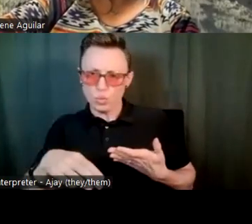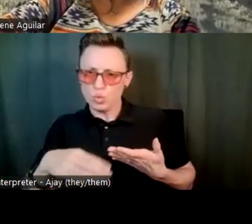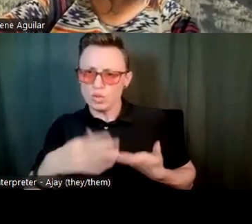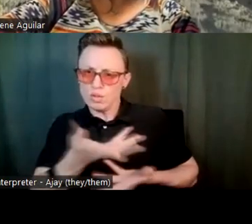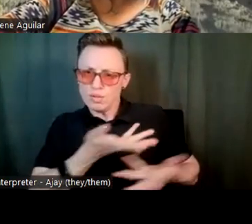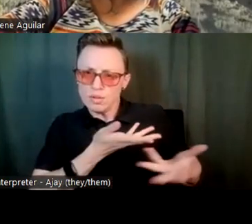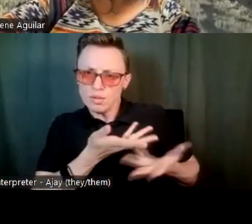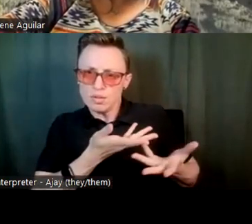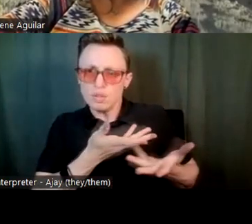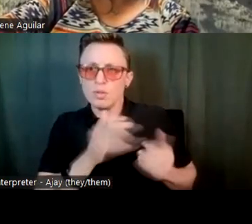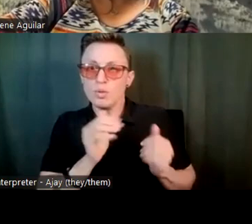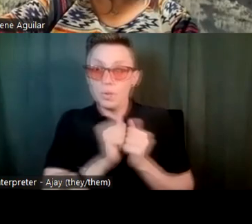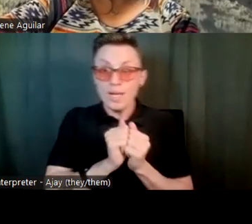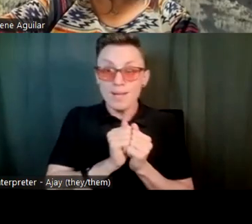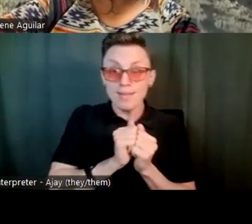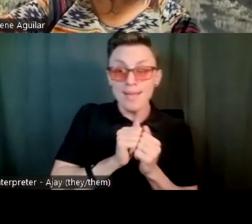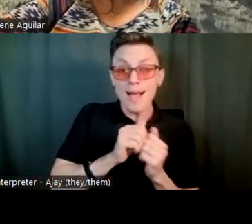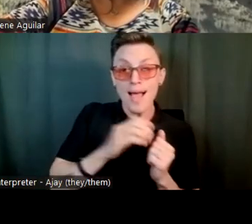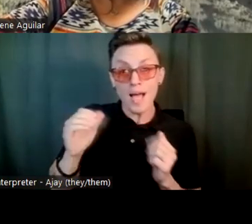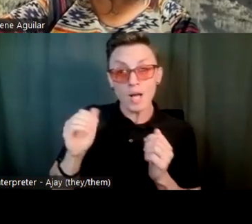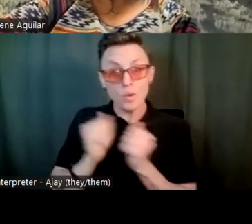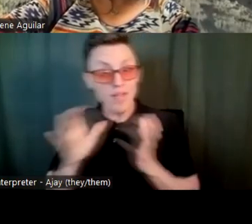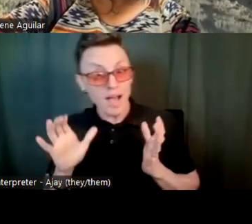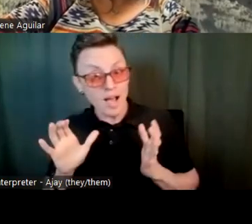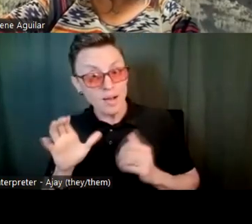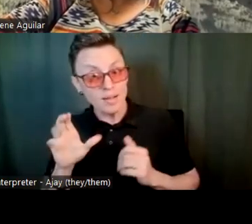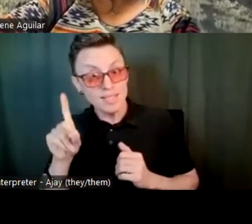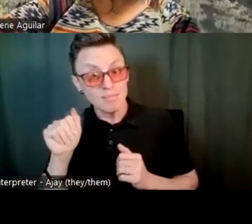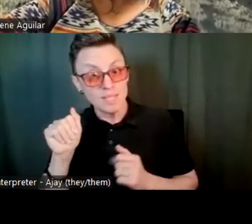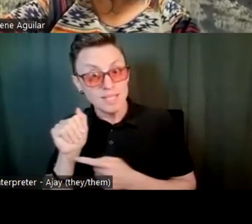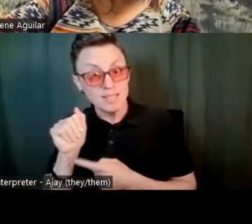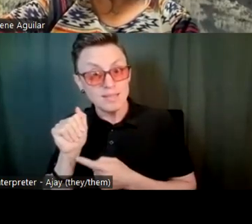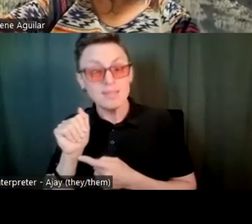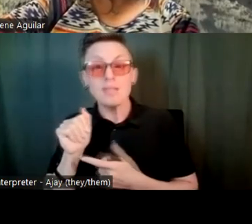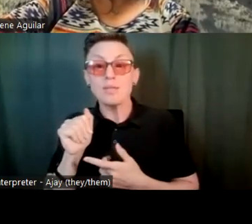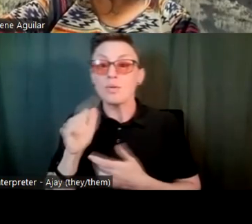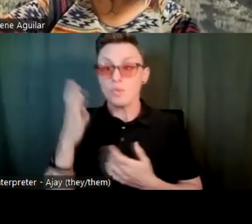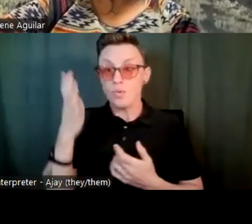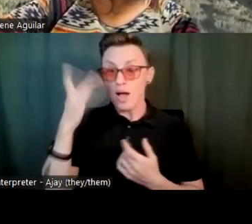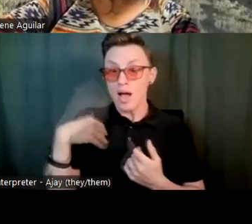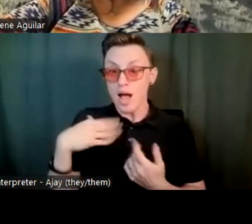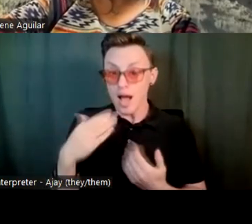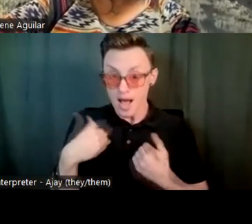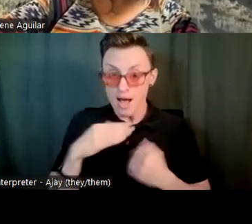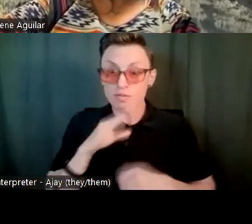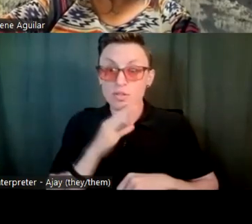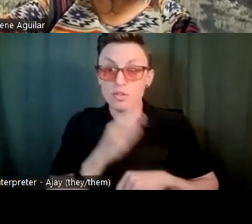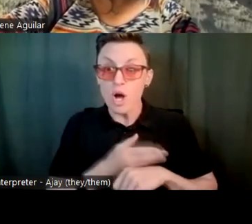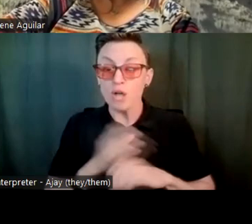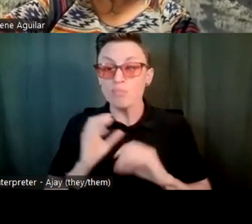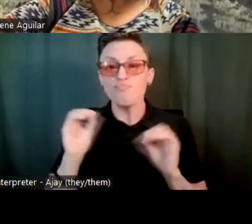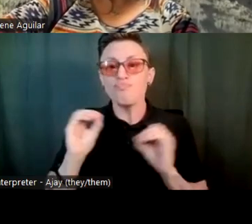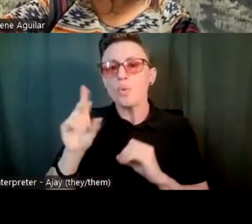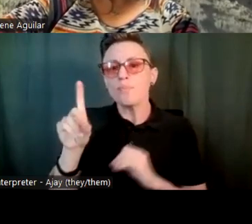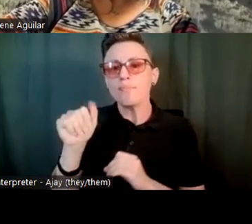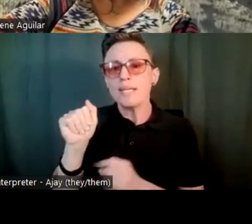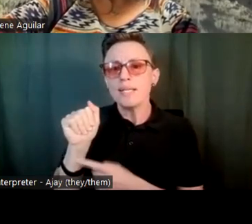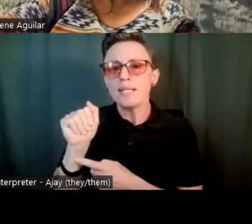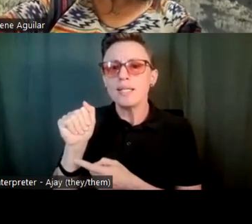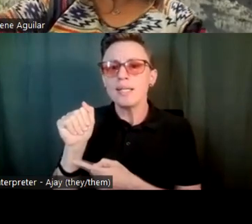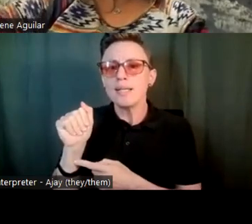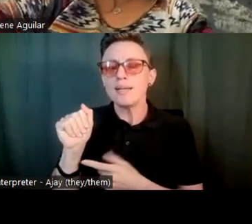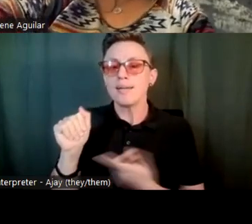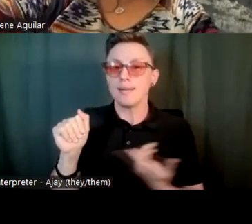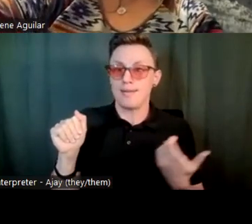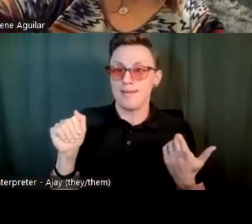with disabilities and without, you know, because I have daughters that don't have disability and she needs her teacher's